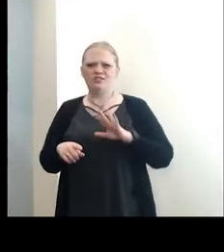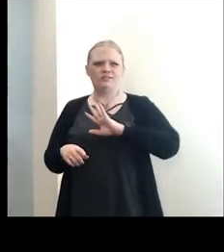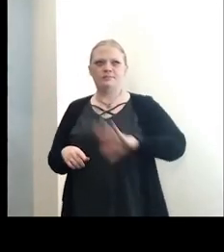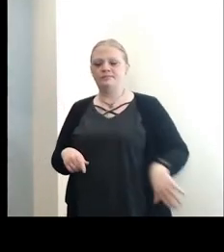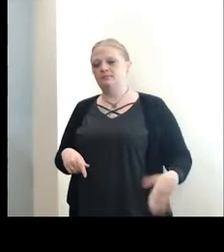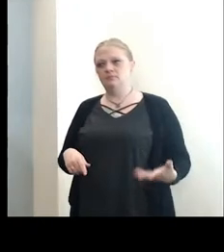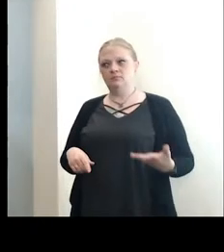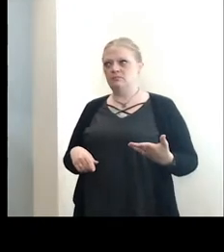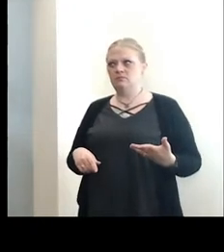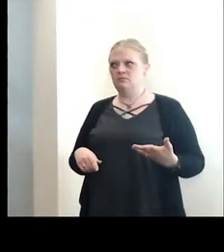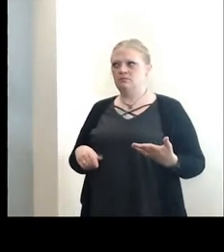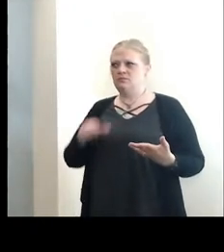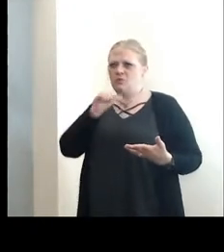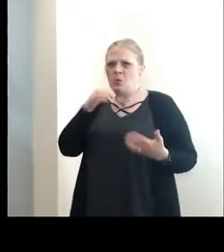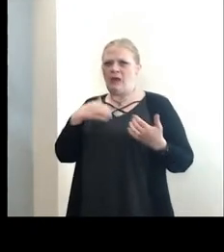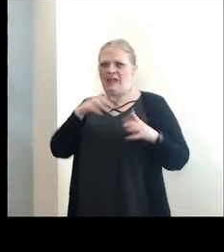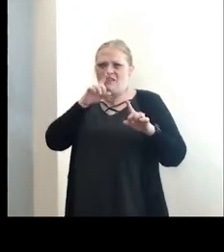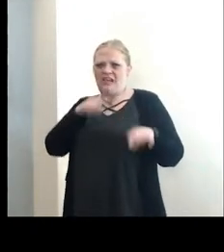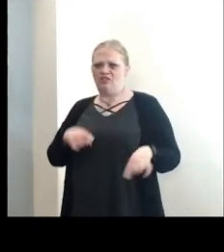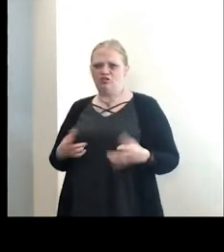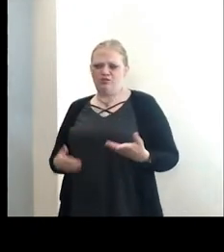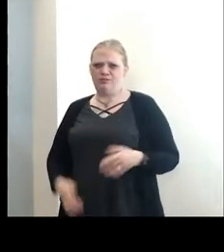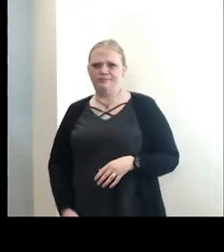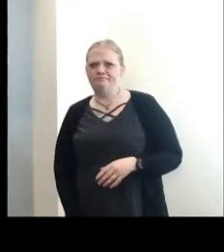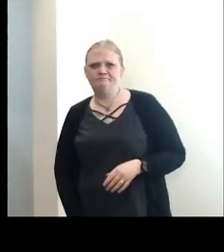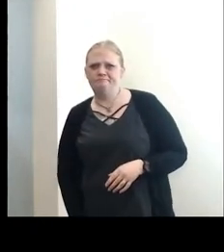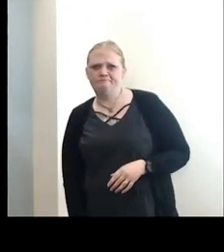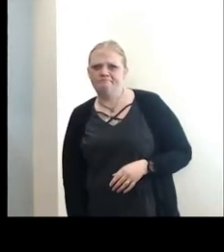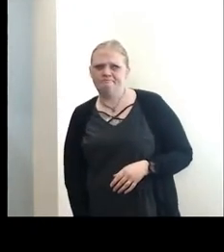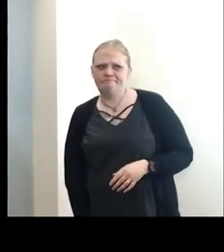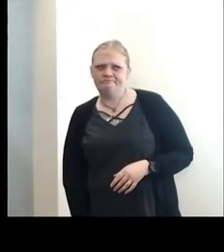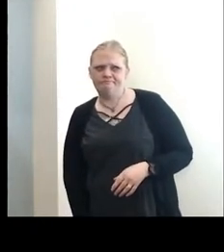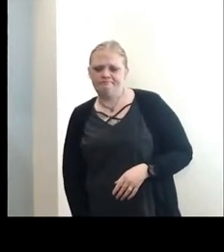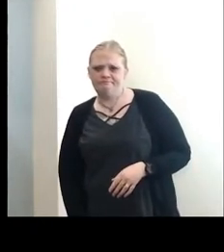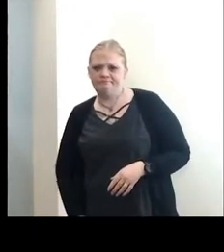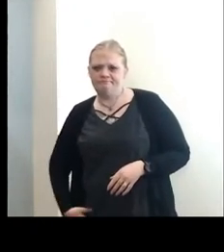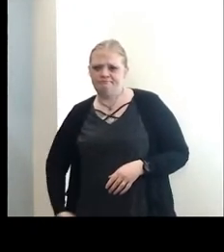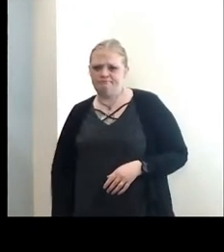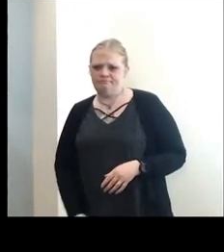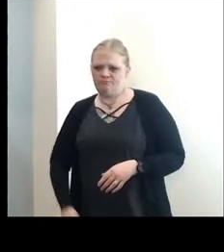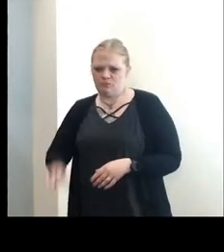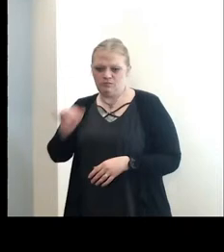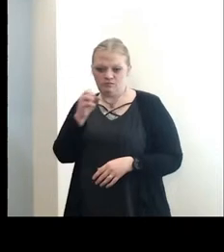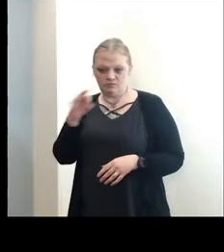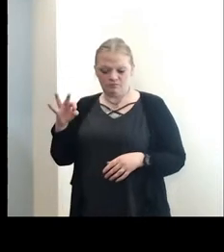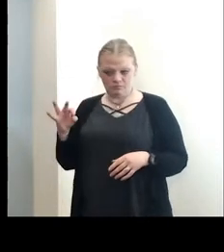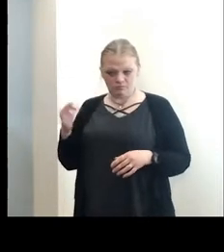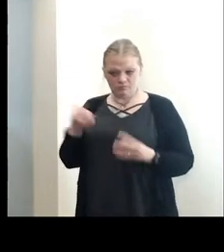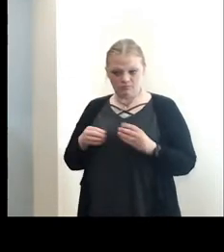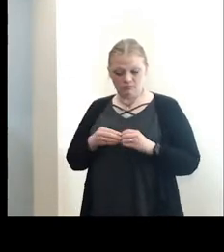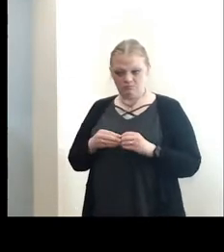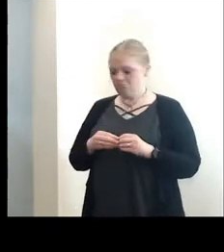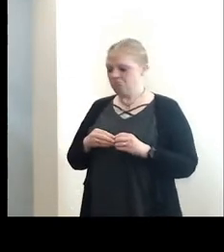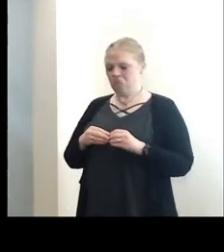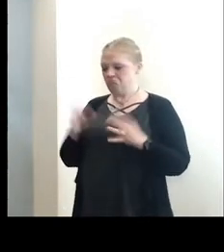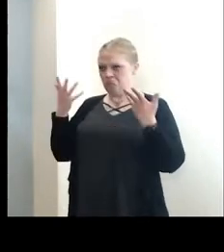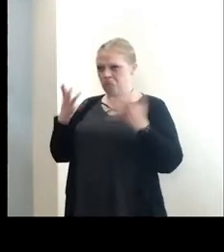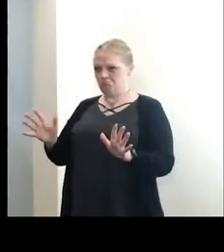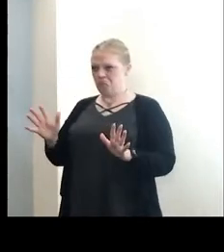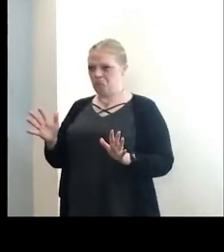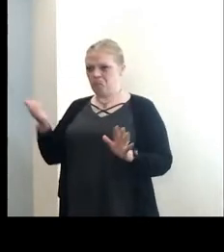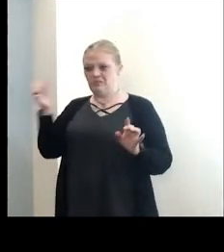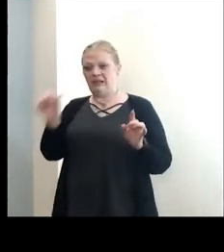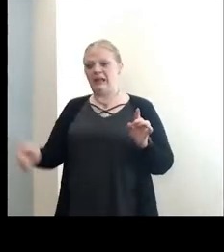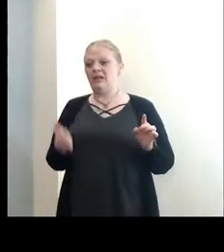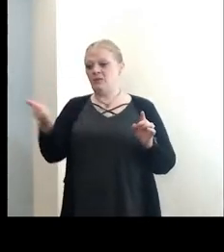on to the next question. I don't really have an answer to that at this point. Jeff Slauson, do you have any more questions? No, I'm all set. Thanks. Okay.